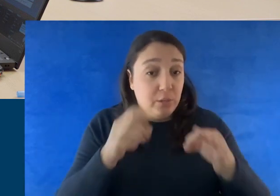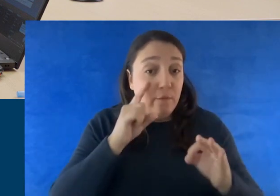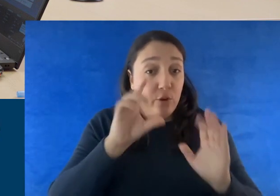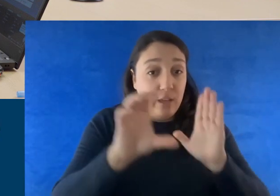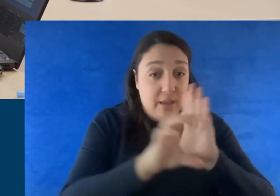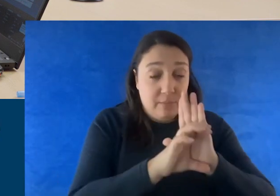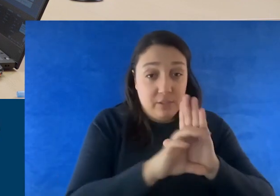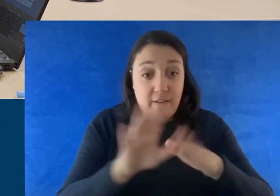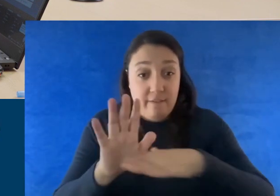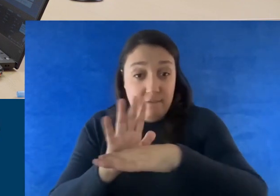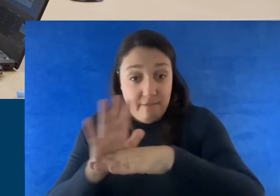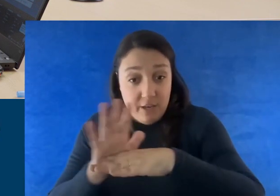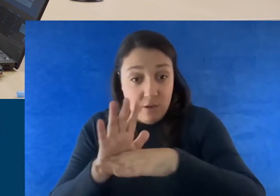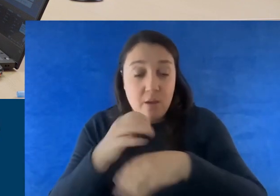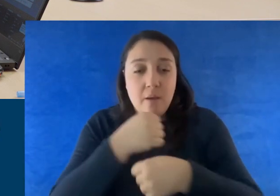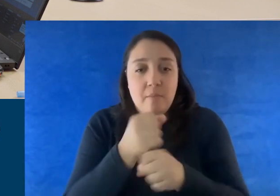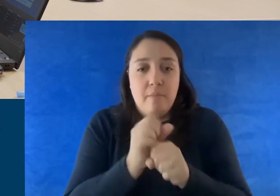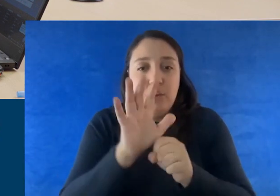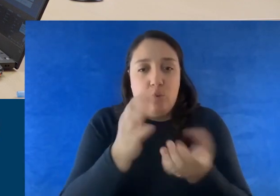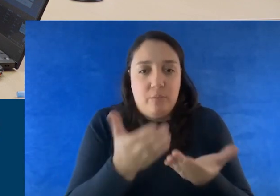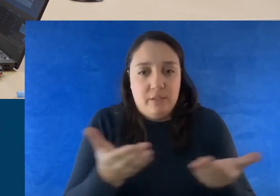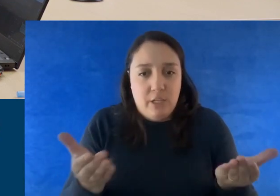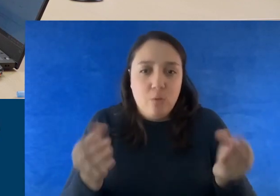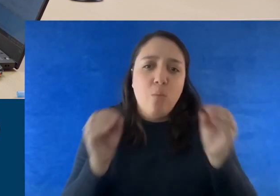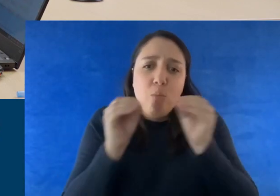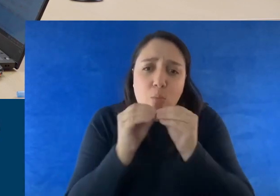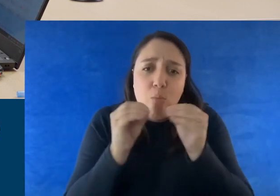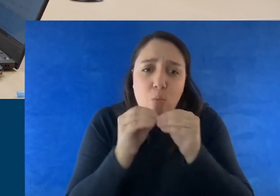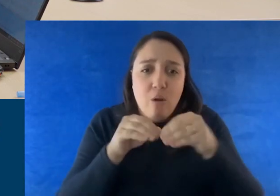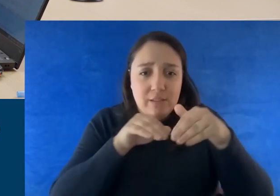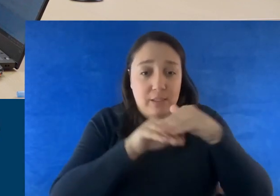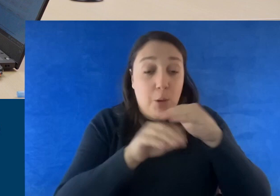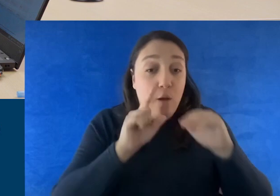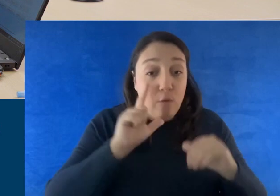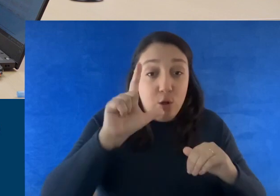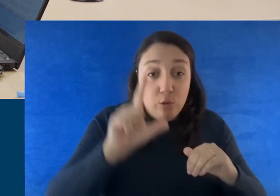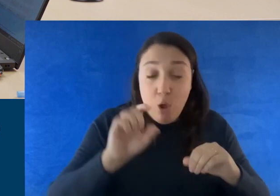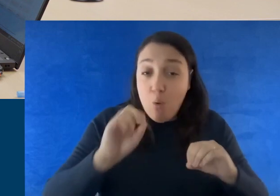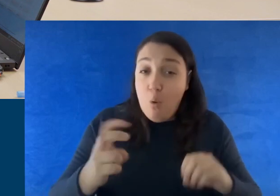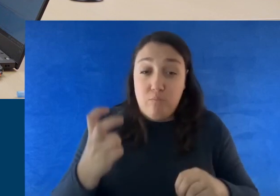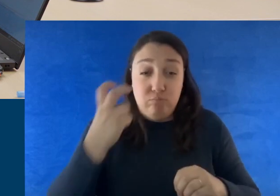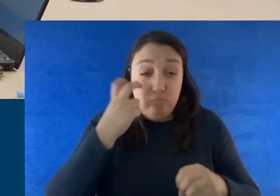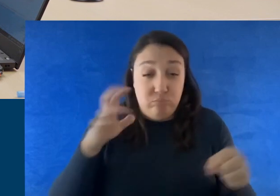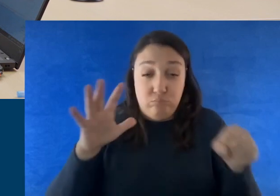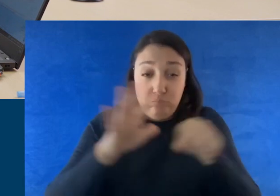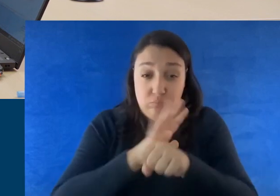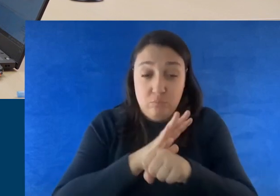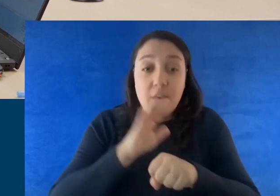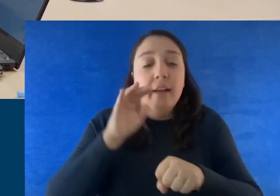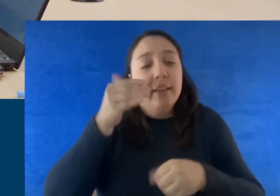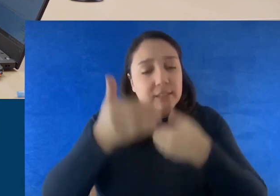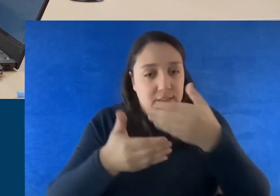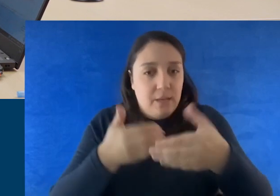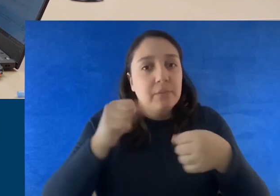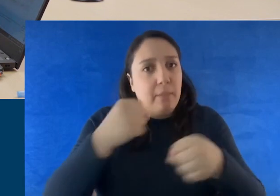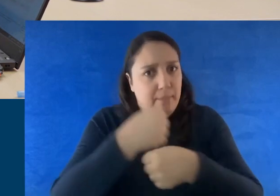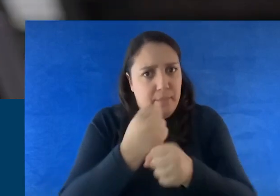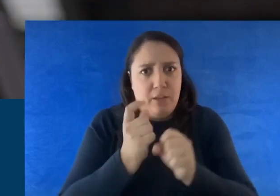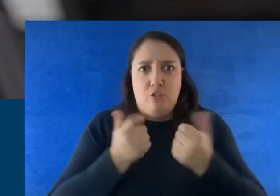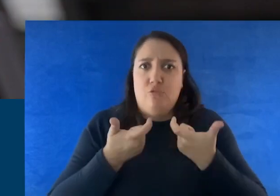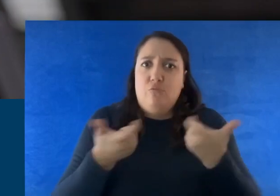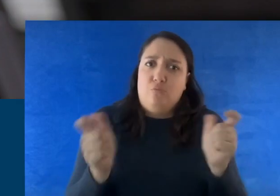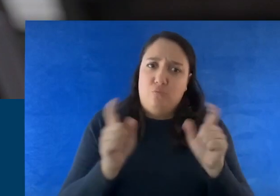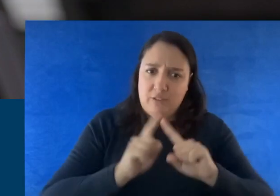videos will make your materials more accessible to people with low or no vision. These are steps that can make a big difference.